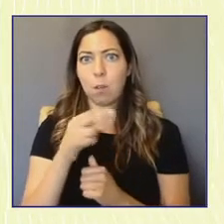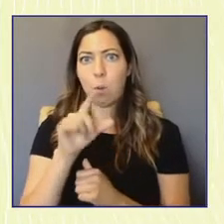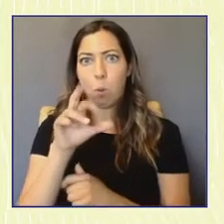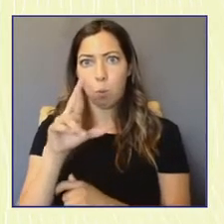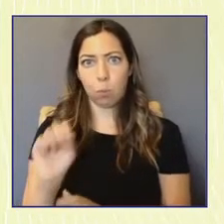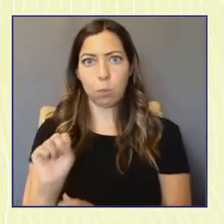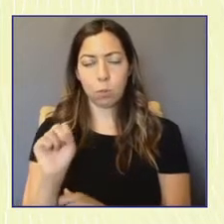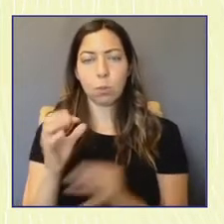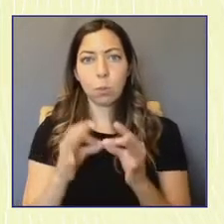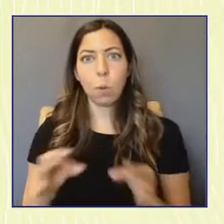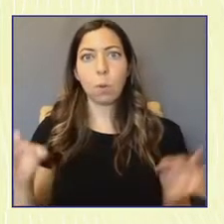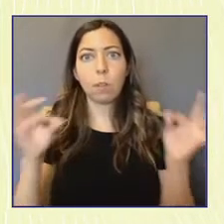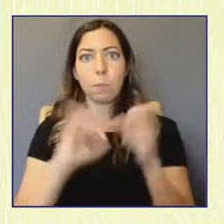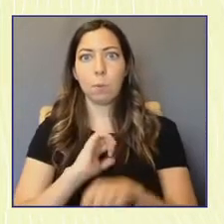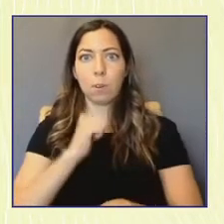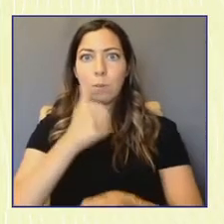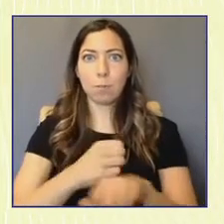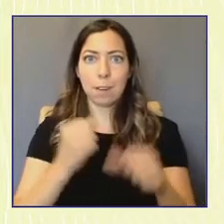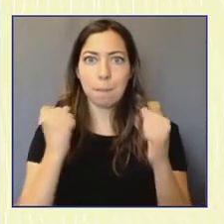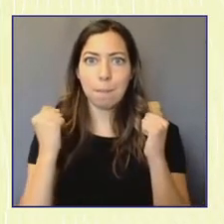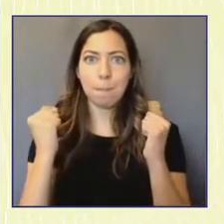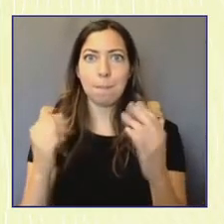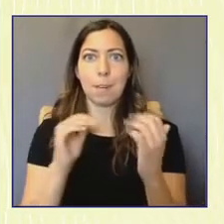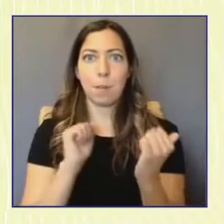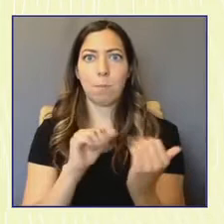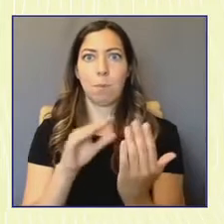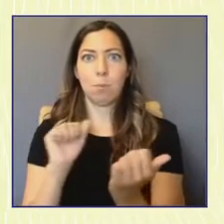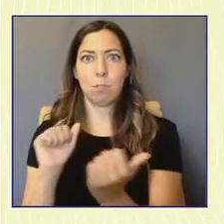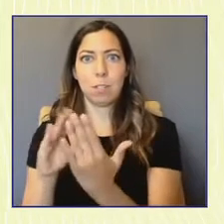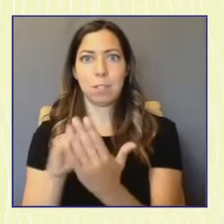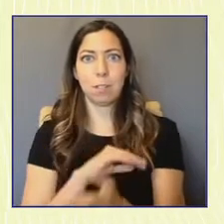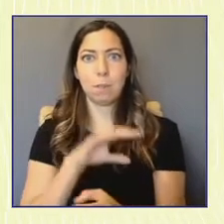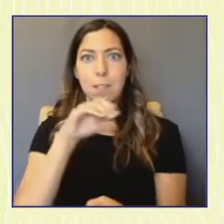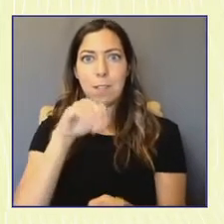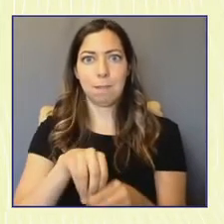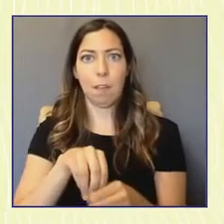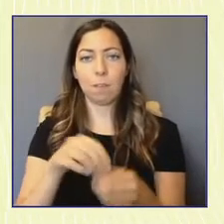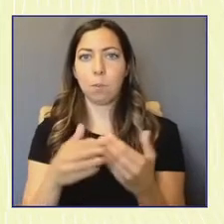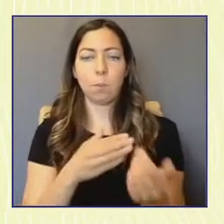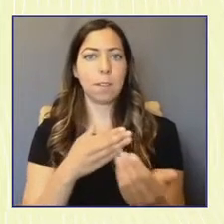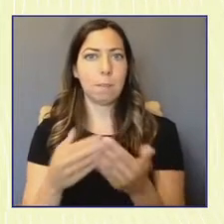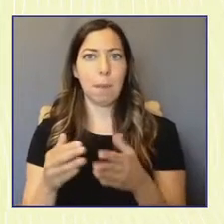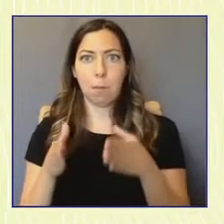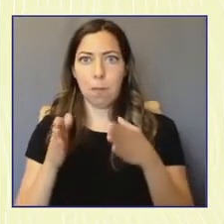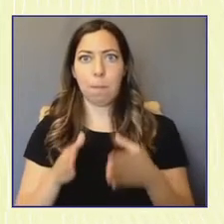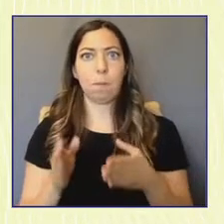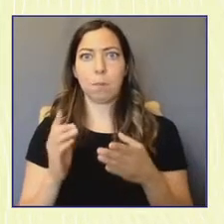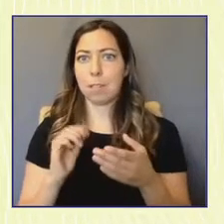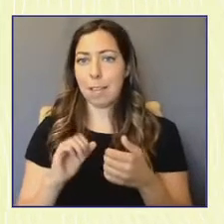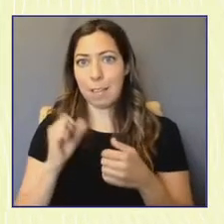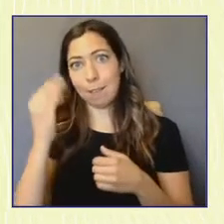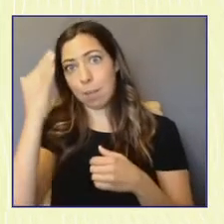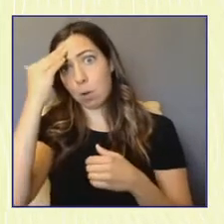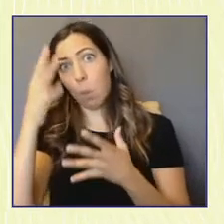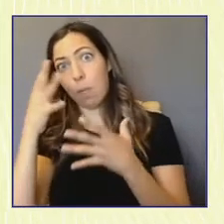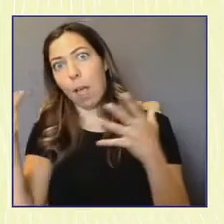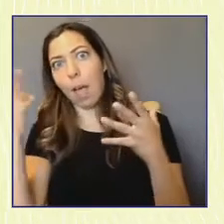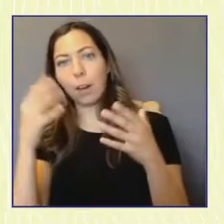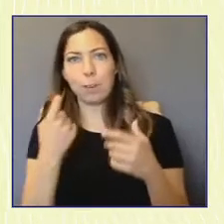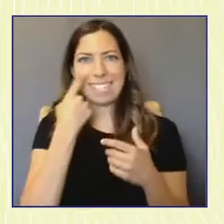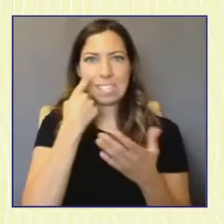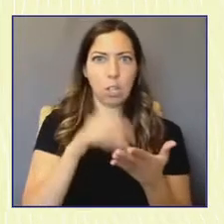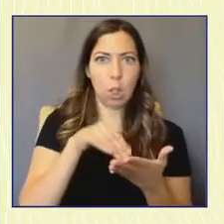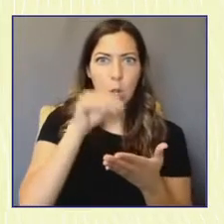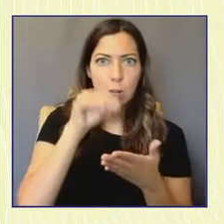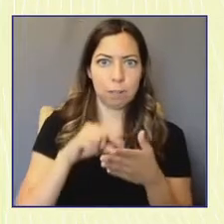pathways to meet each and every young person, no matter where they may be in their civic development. We use the metaphor of a community garden